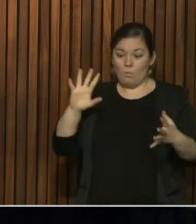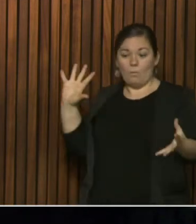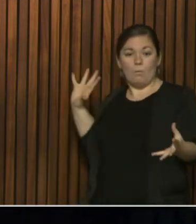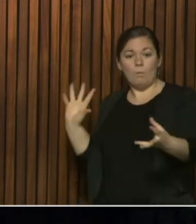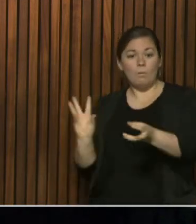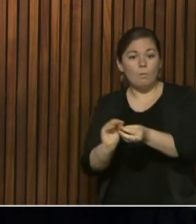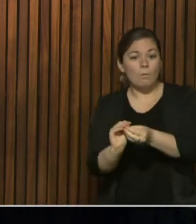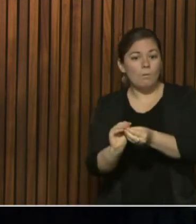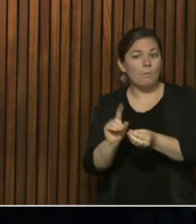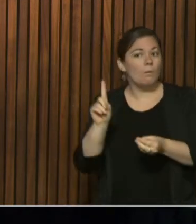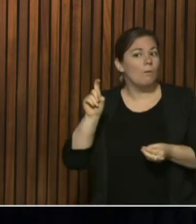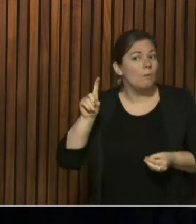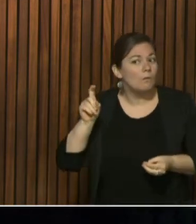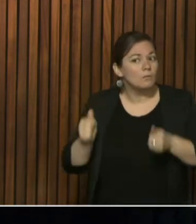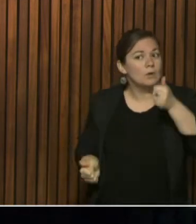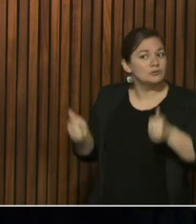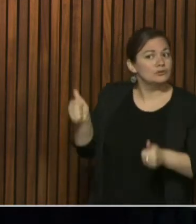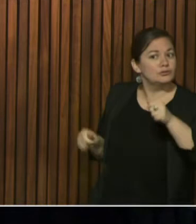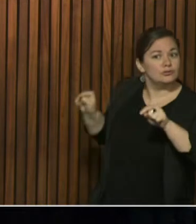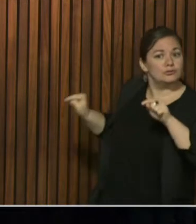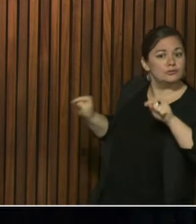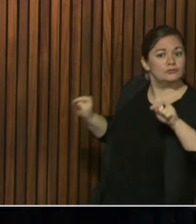or is that the cumulative total?